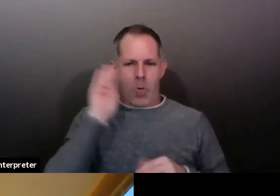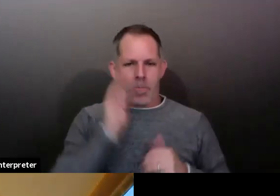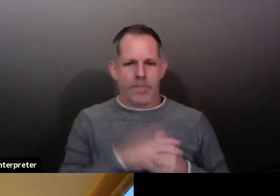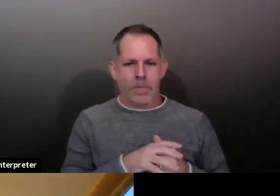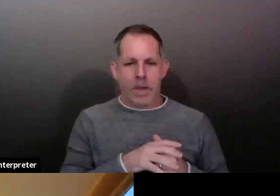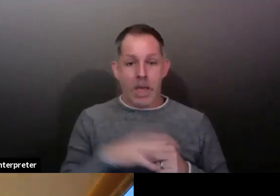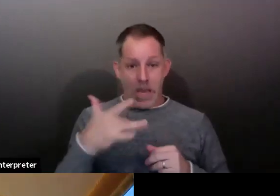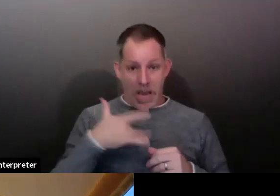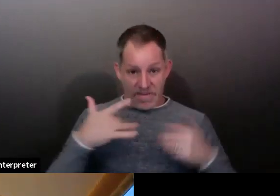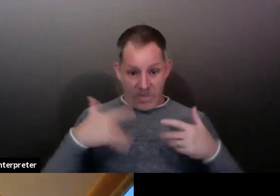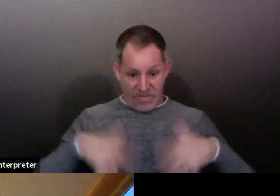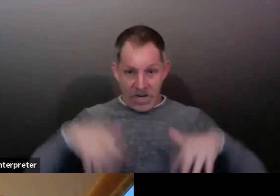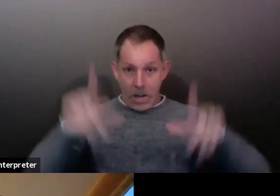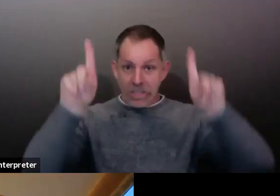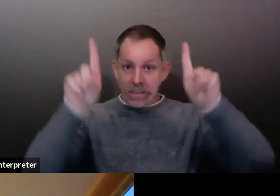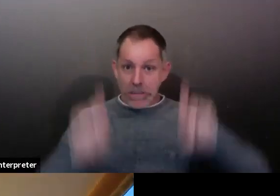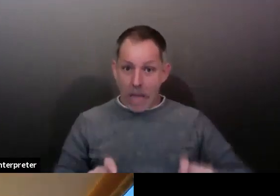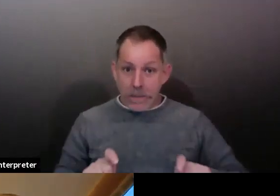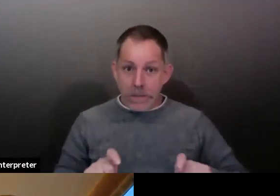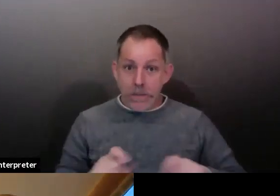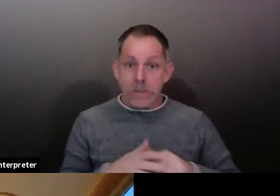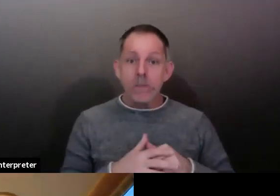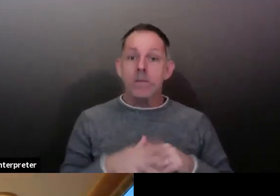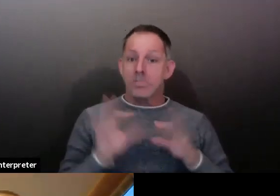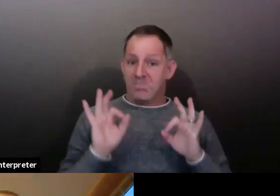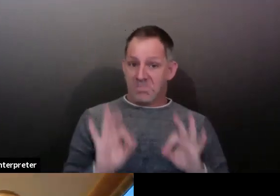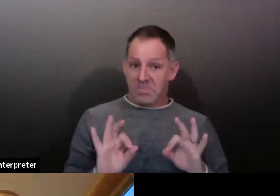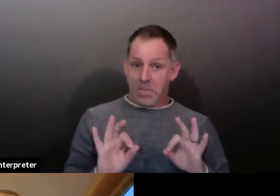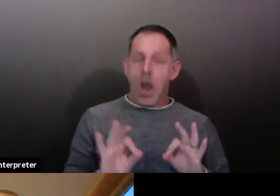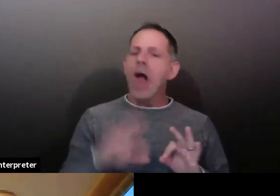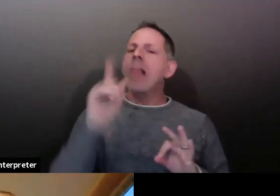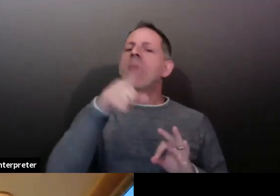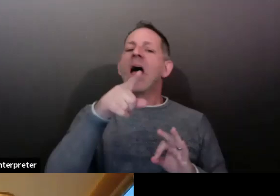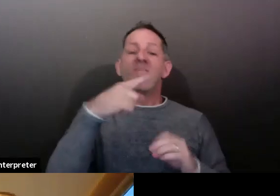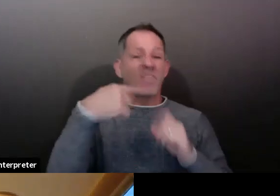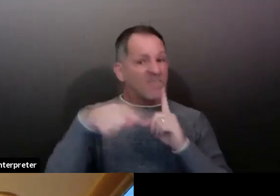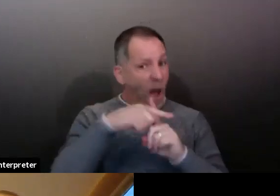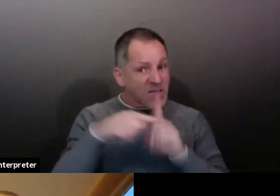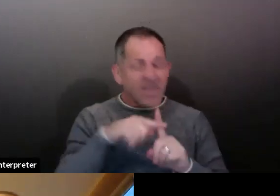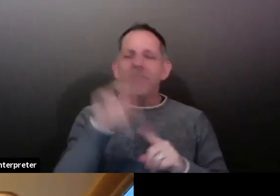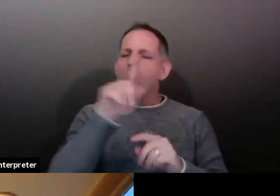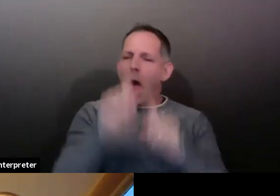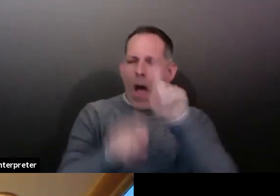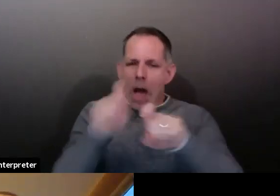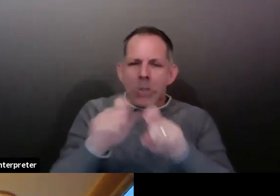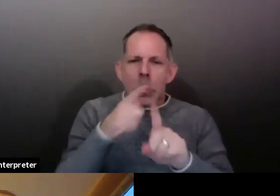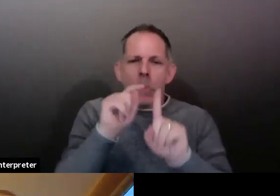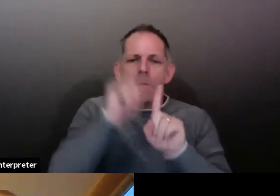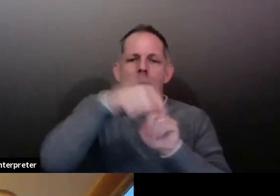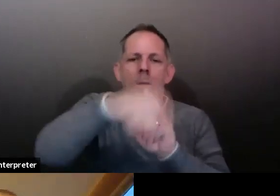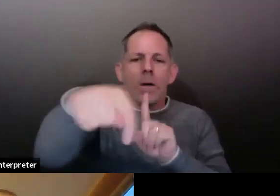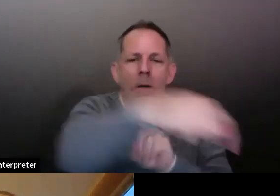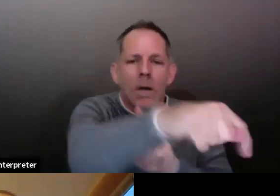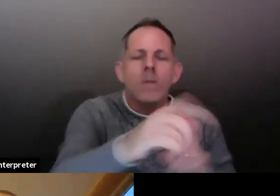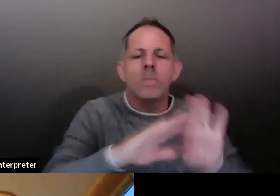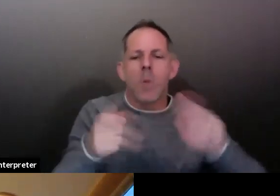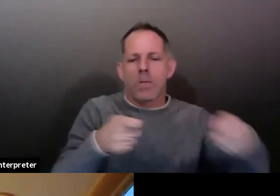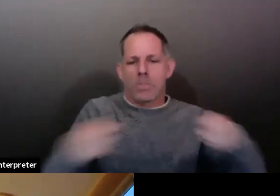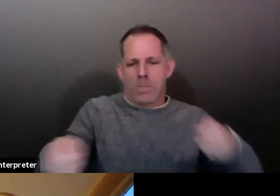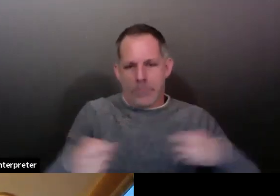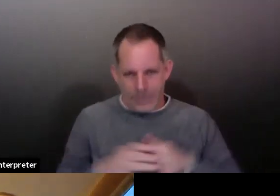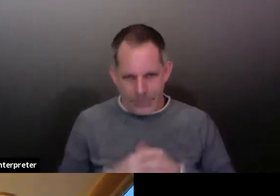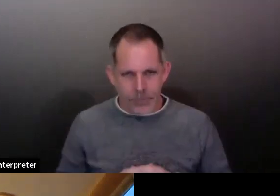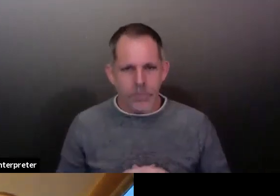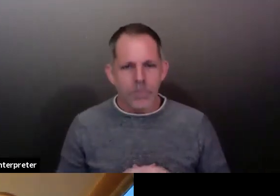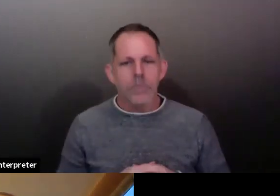contacts. You know, we can't eliminate transmission with that, but we can certainly curb it. And that's the